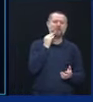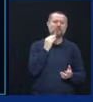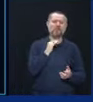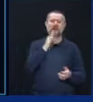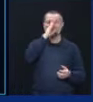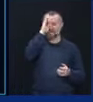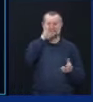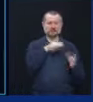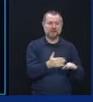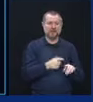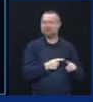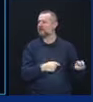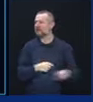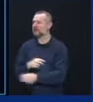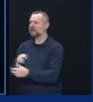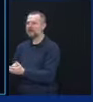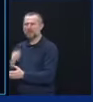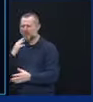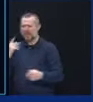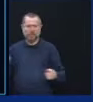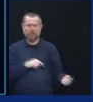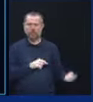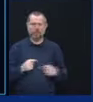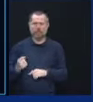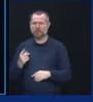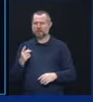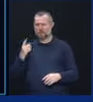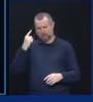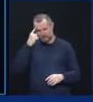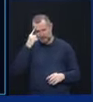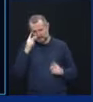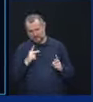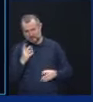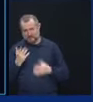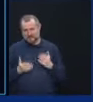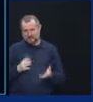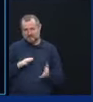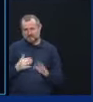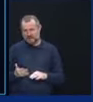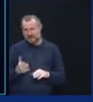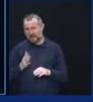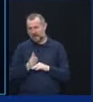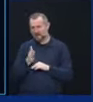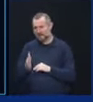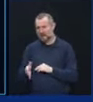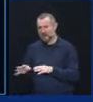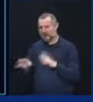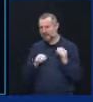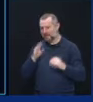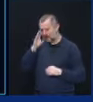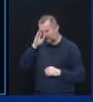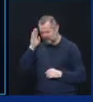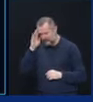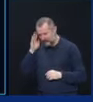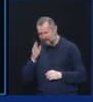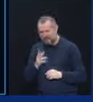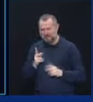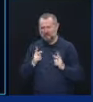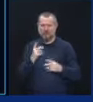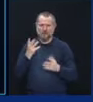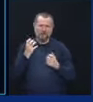How many people do you presume died after they left the hospital? How many people do you presume